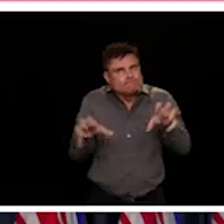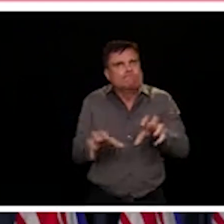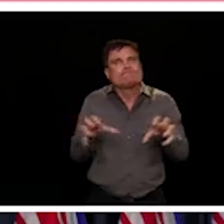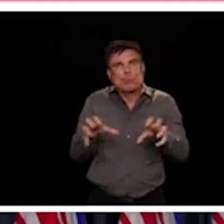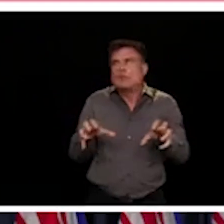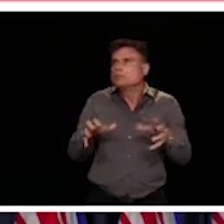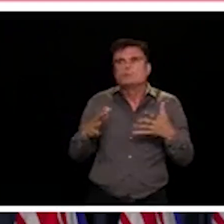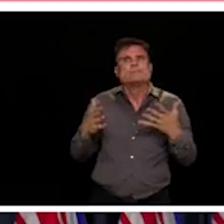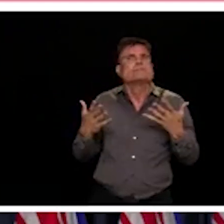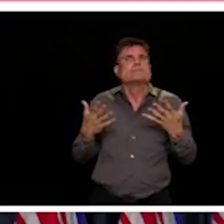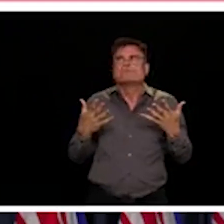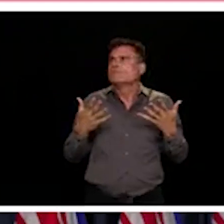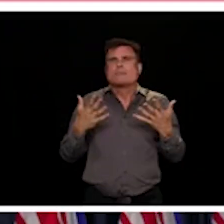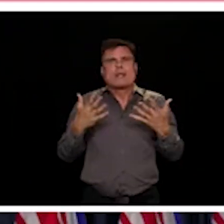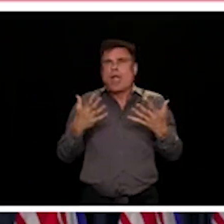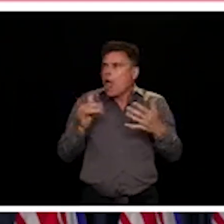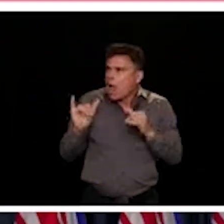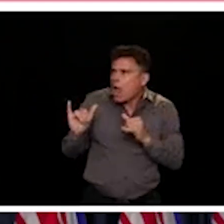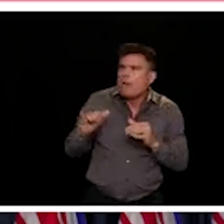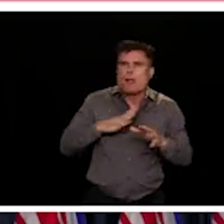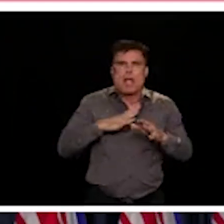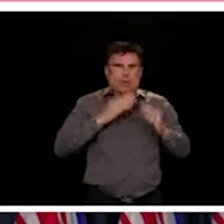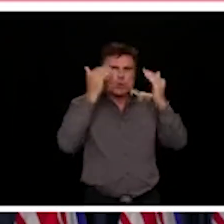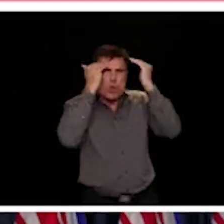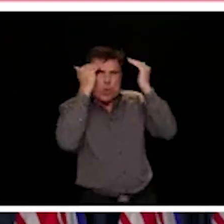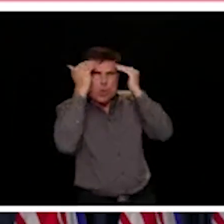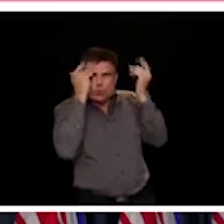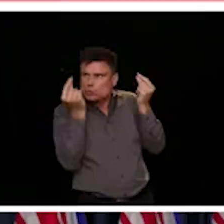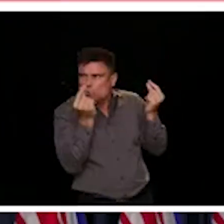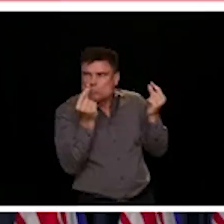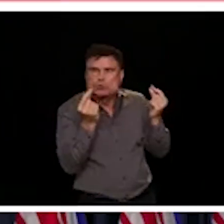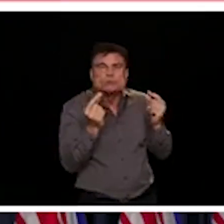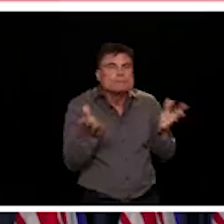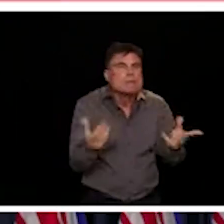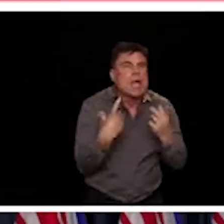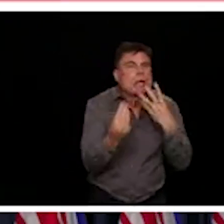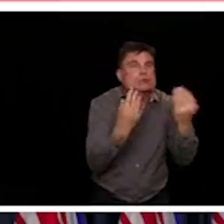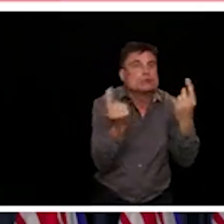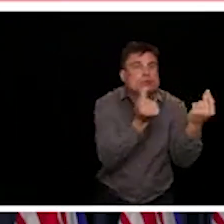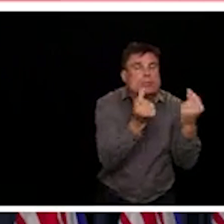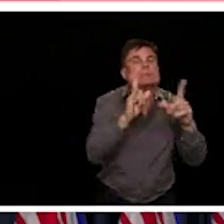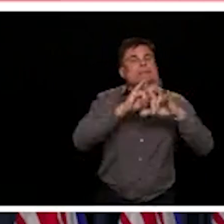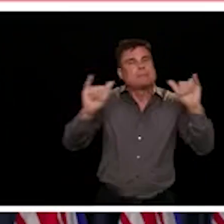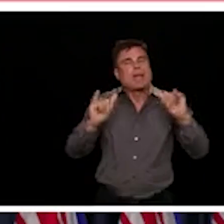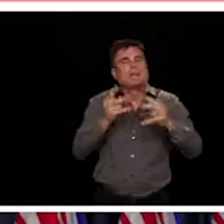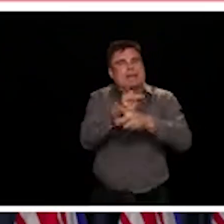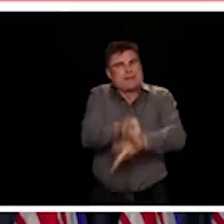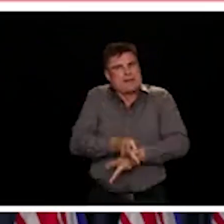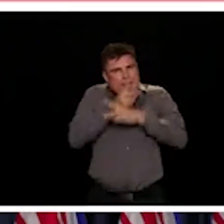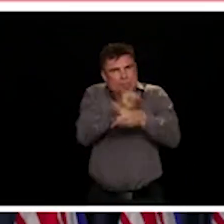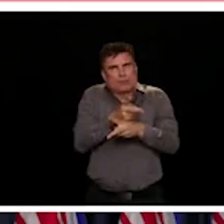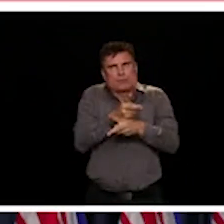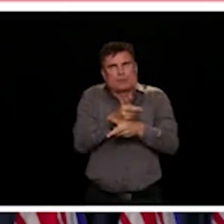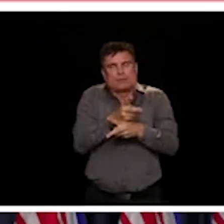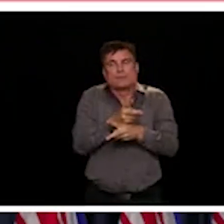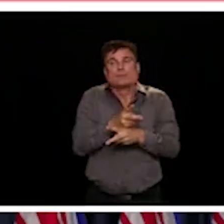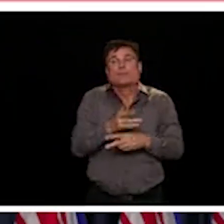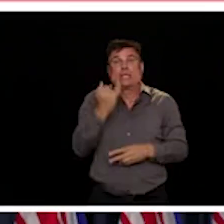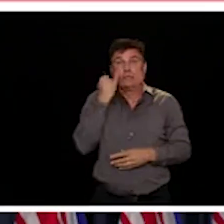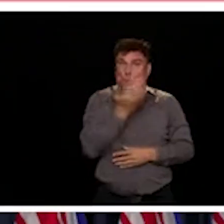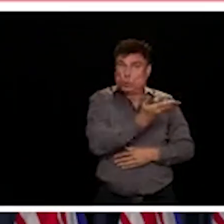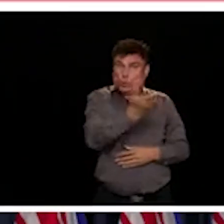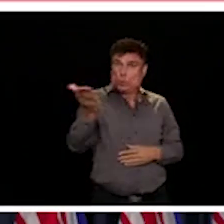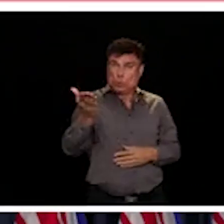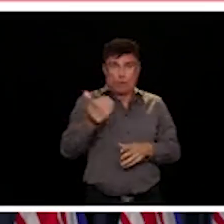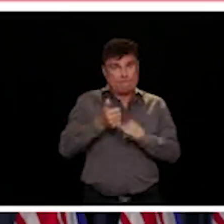public health teams efficiently and thoroughly undertake contact tracing around the province and then we can make it